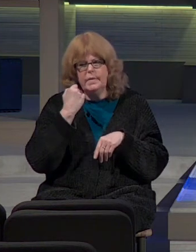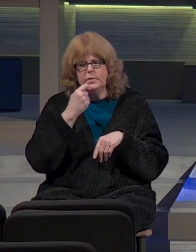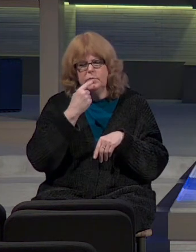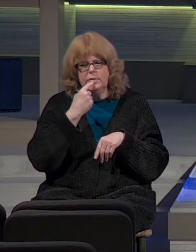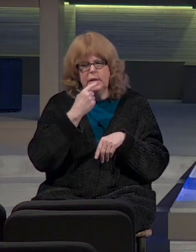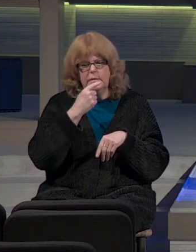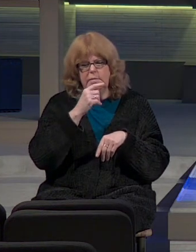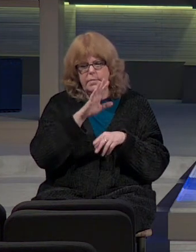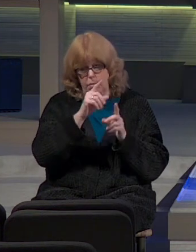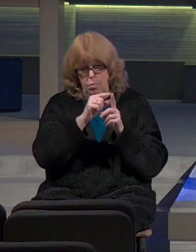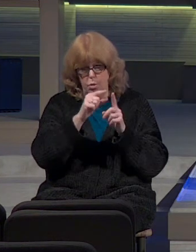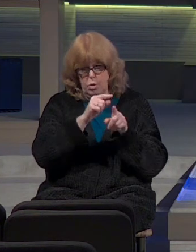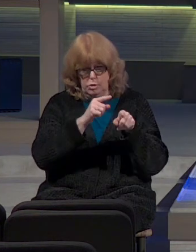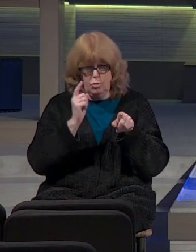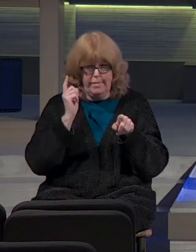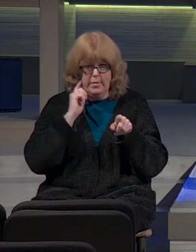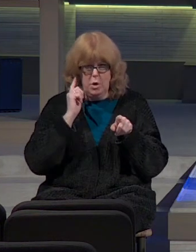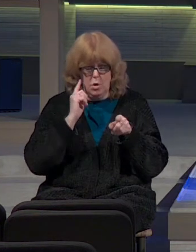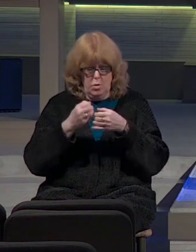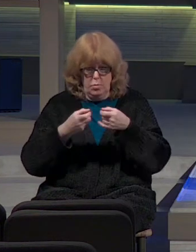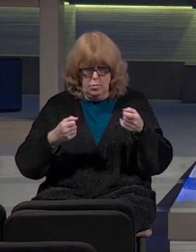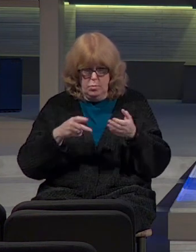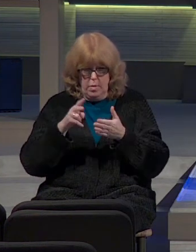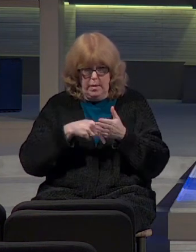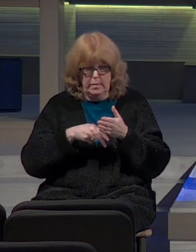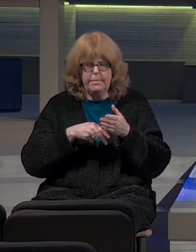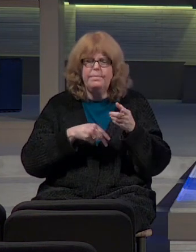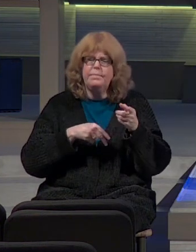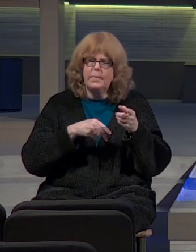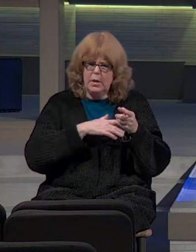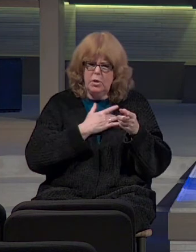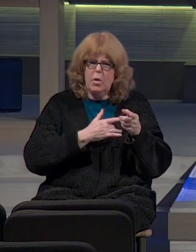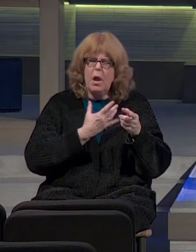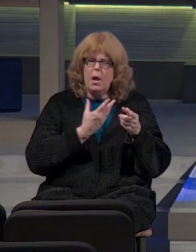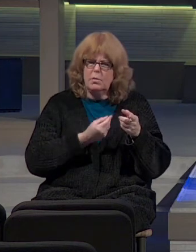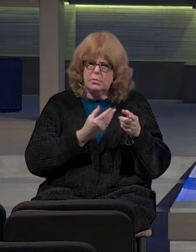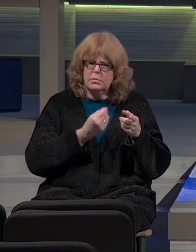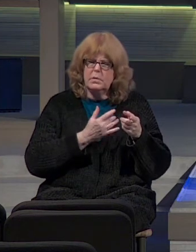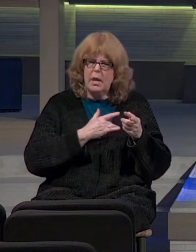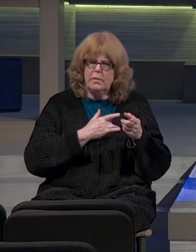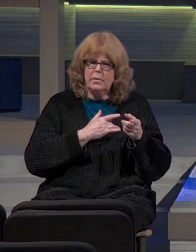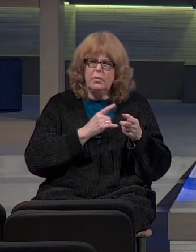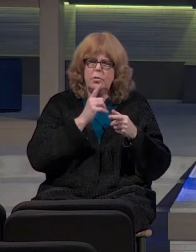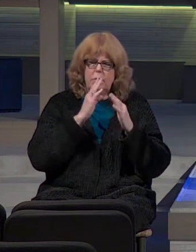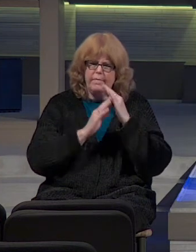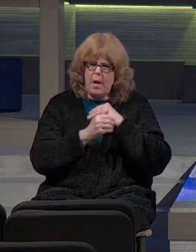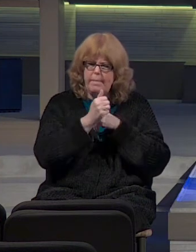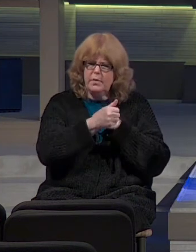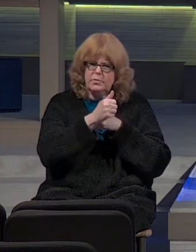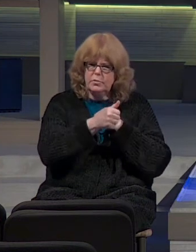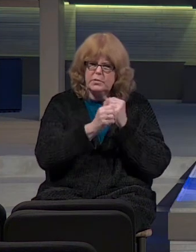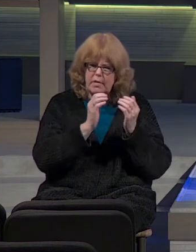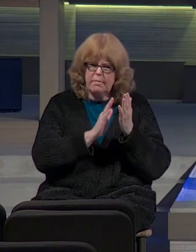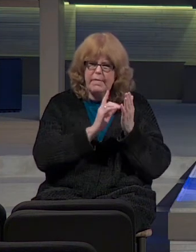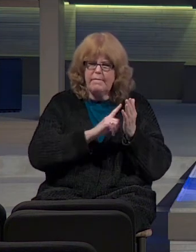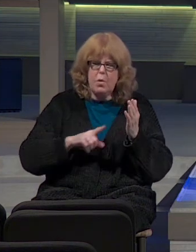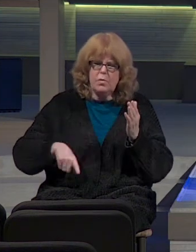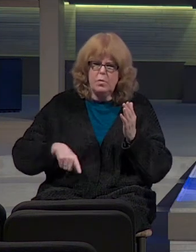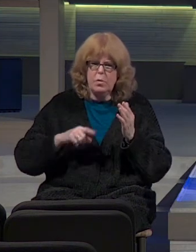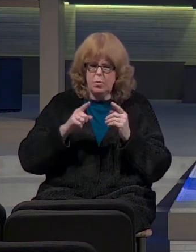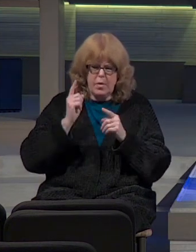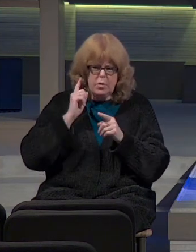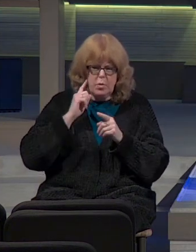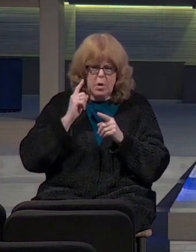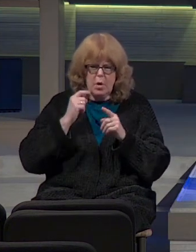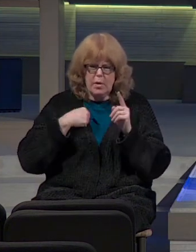regarding the words which you have heard, because your heart was tender and you humbled yourself before the Lord when you heard all